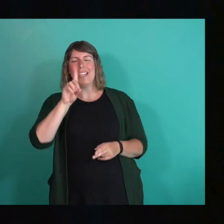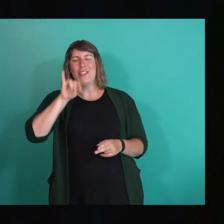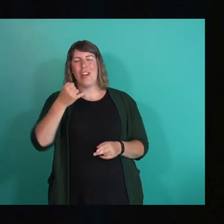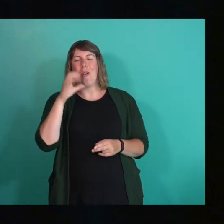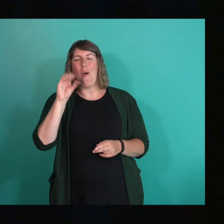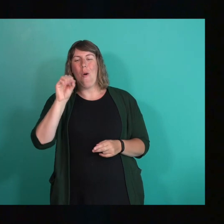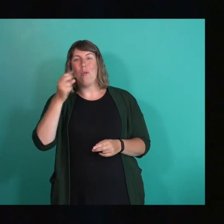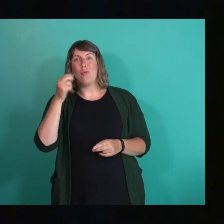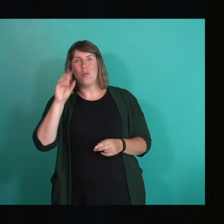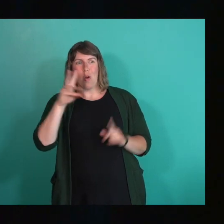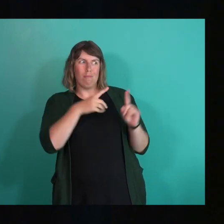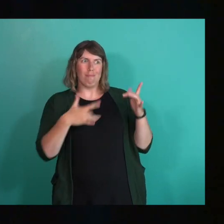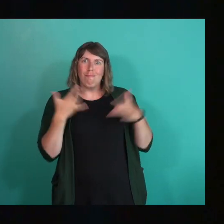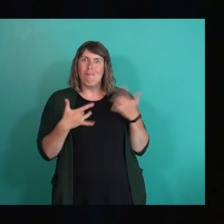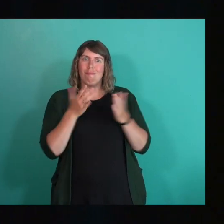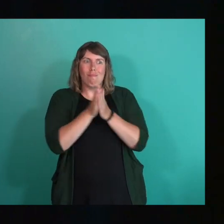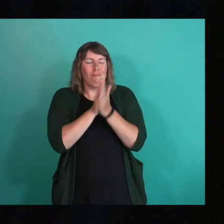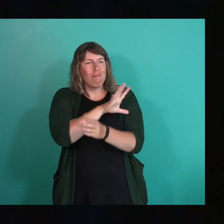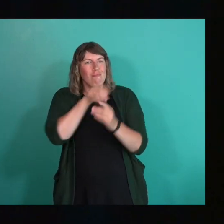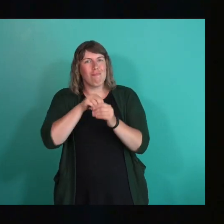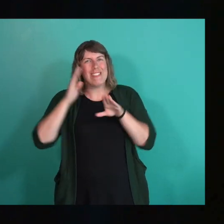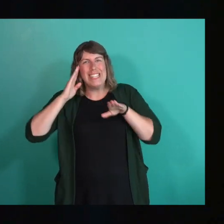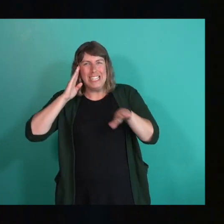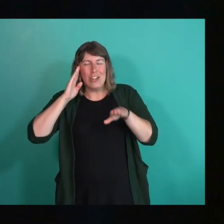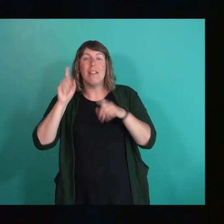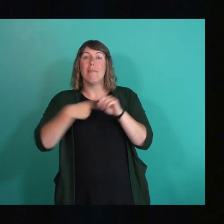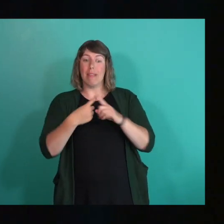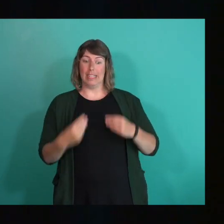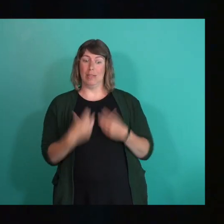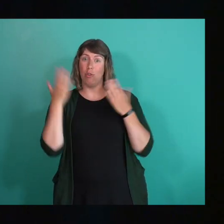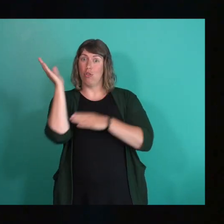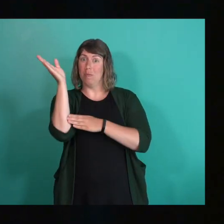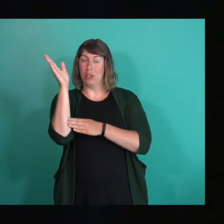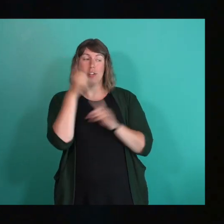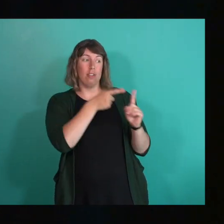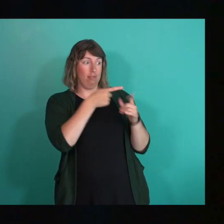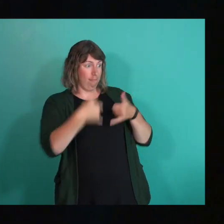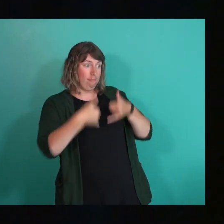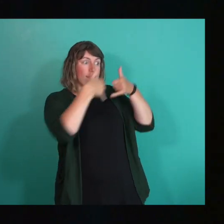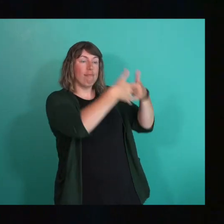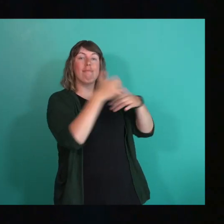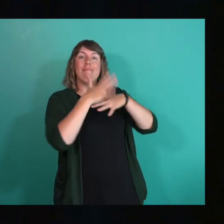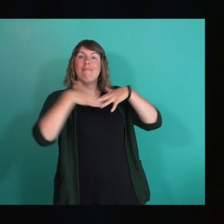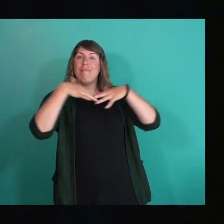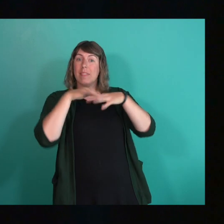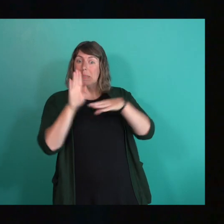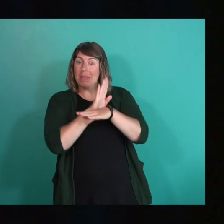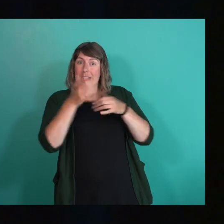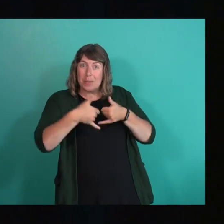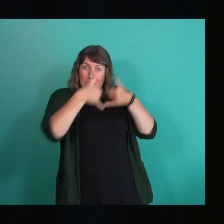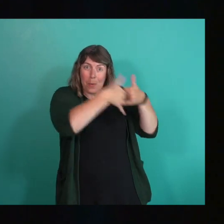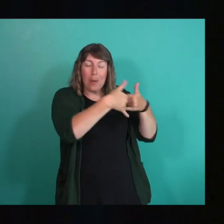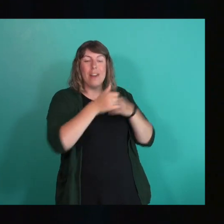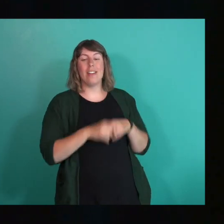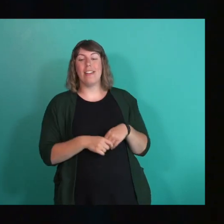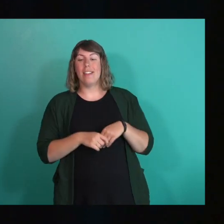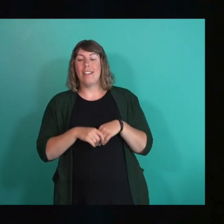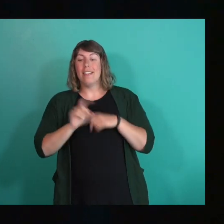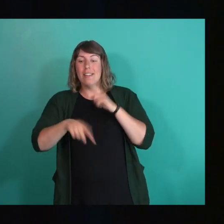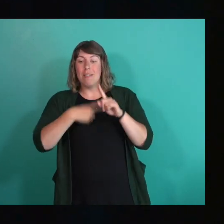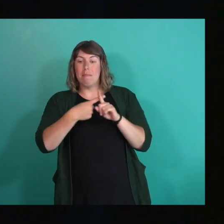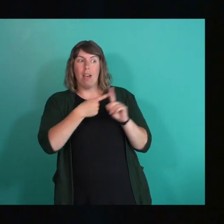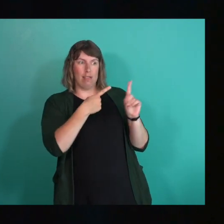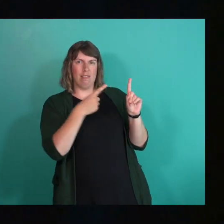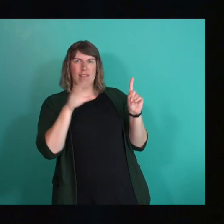is a passionate and energetic DJ and inspirational speaker. She's a recipient of an Indigenous Business Award and a